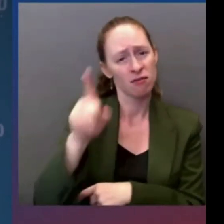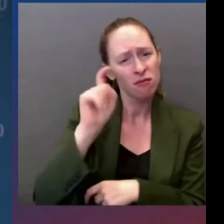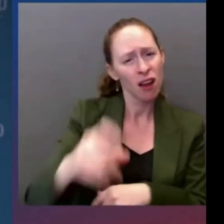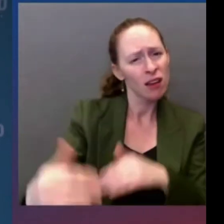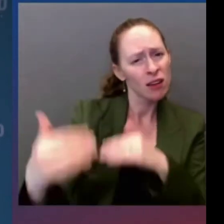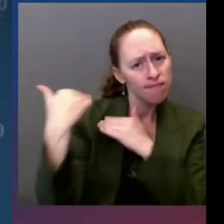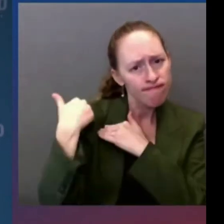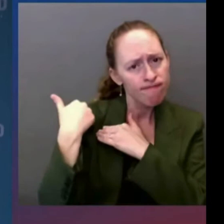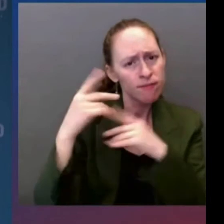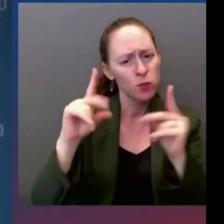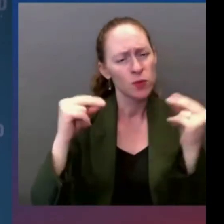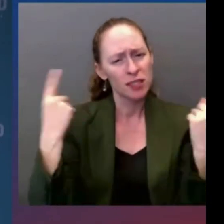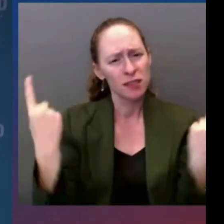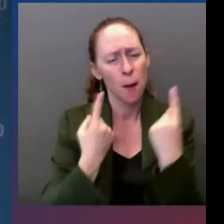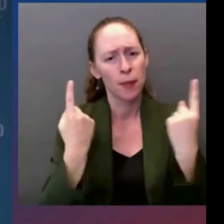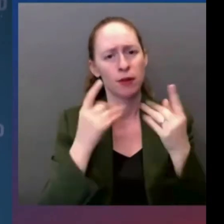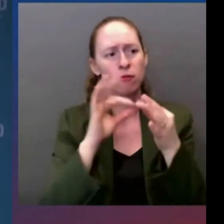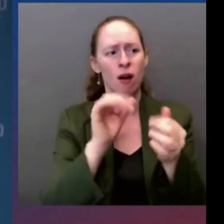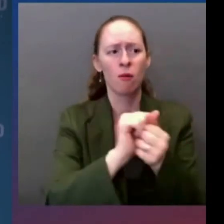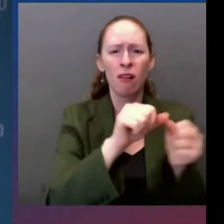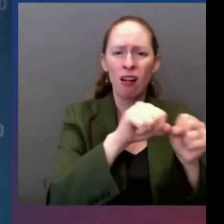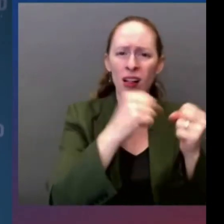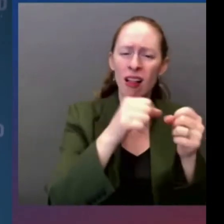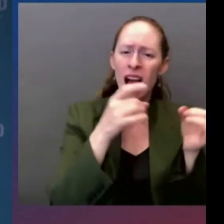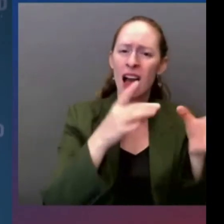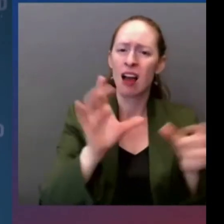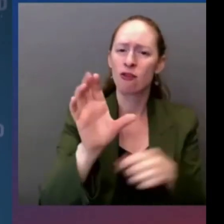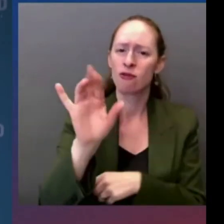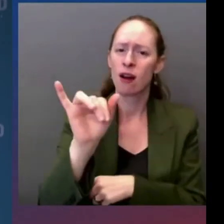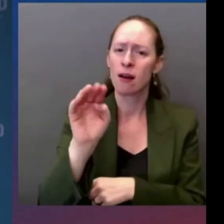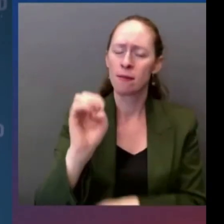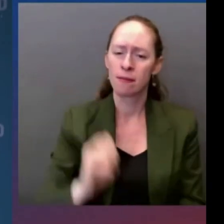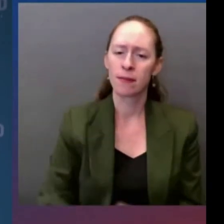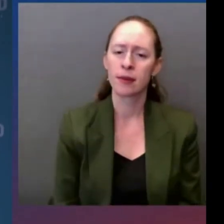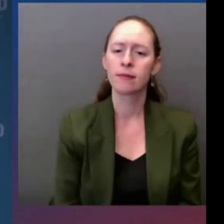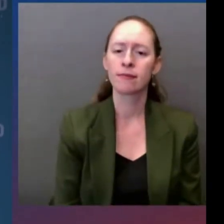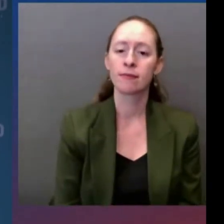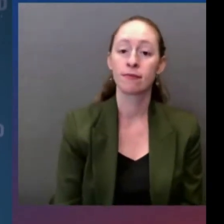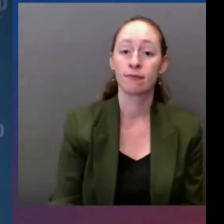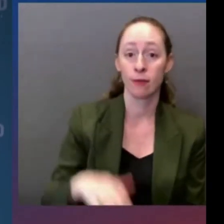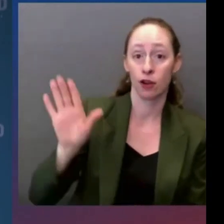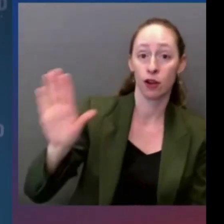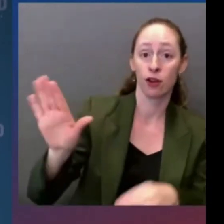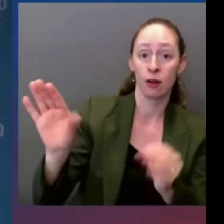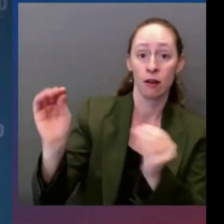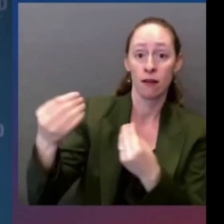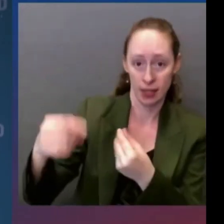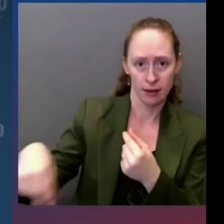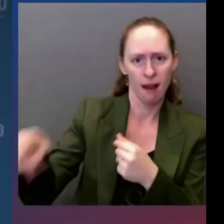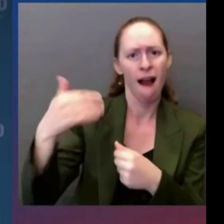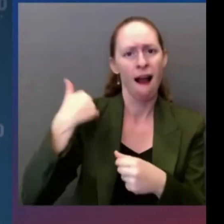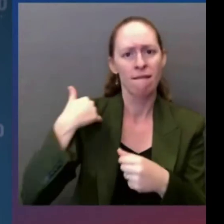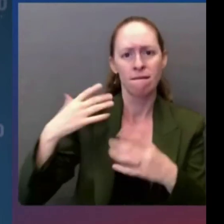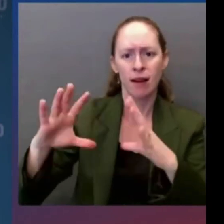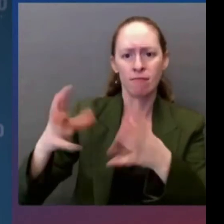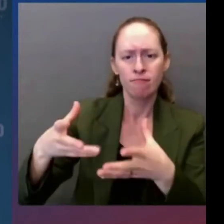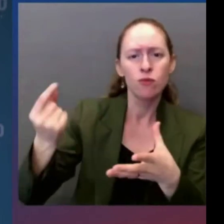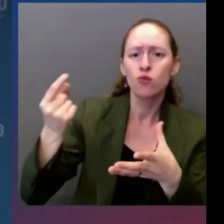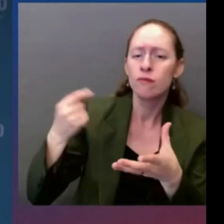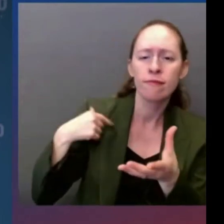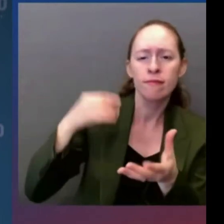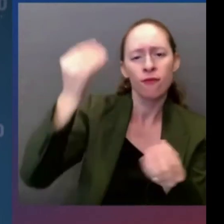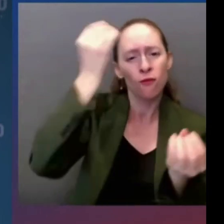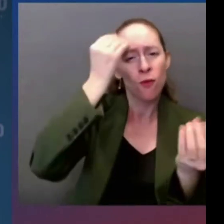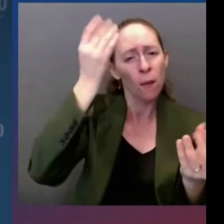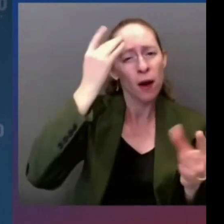of the problem. And of course, she continued that advocacy as a senator, where she introduced a bill to finally make